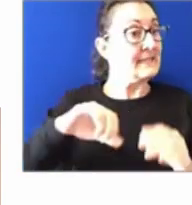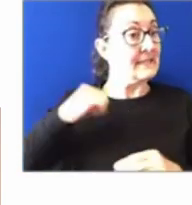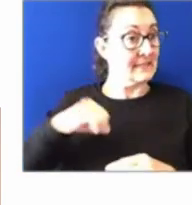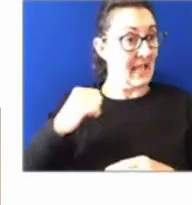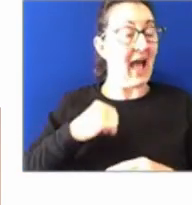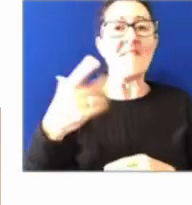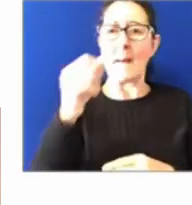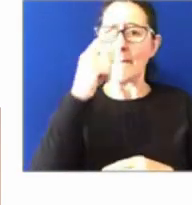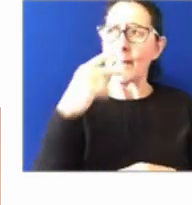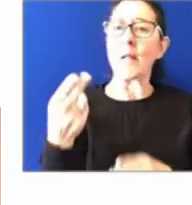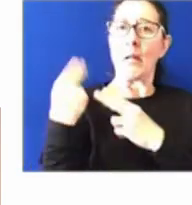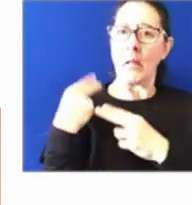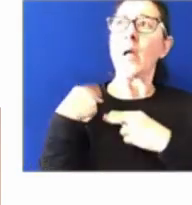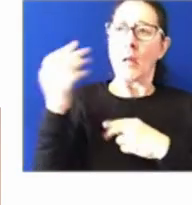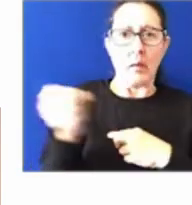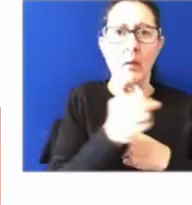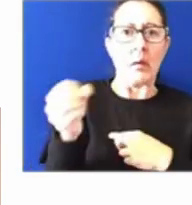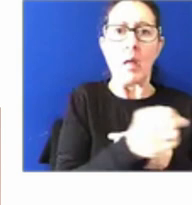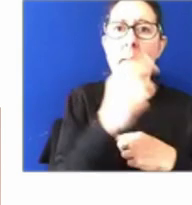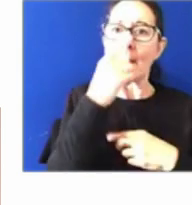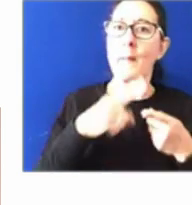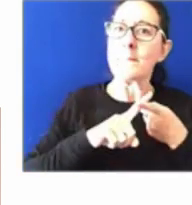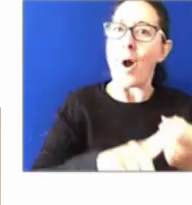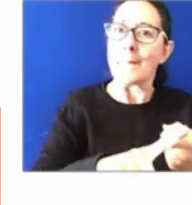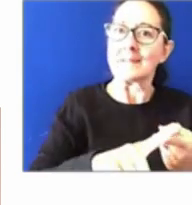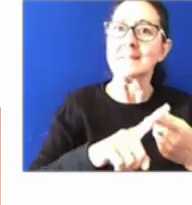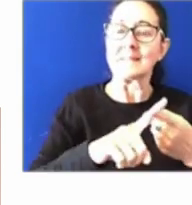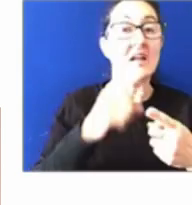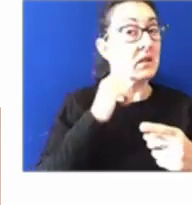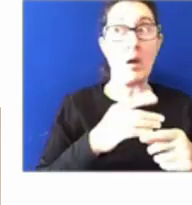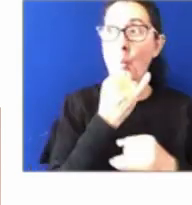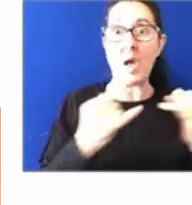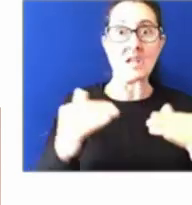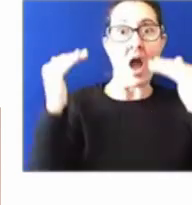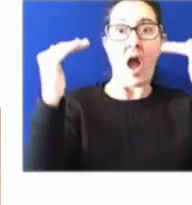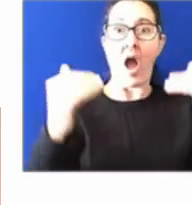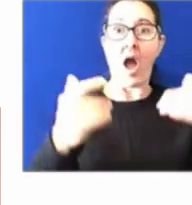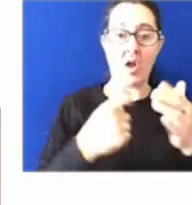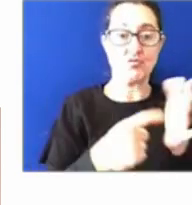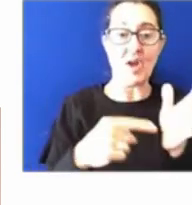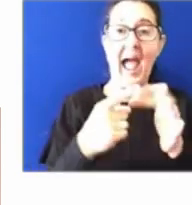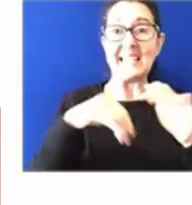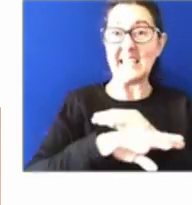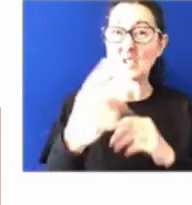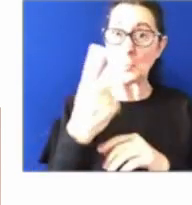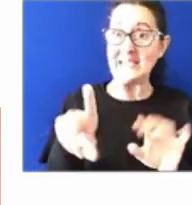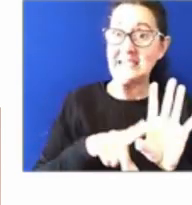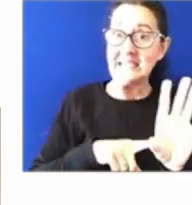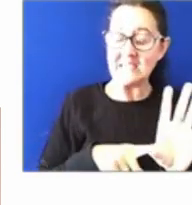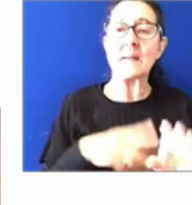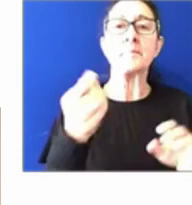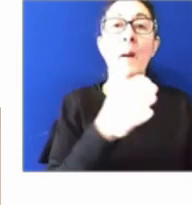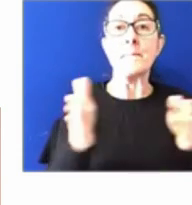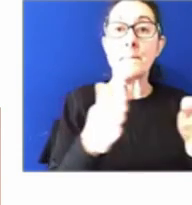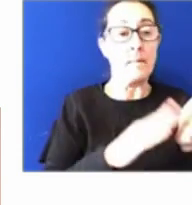And that's the highest annual rate that we've had in two decades. The mobility framework was released in 2021.